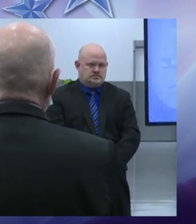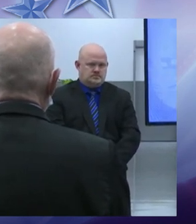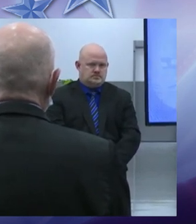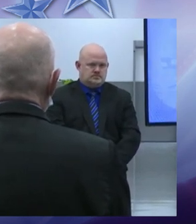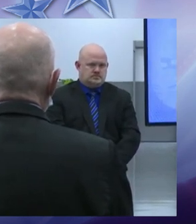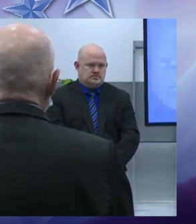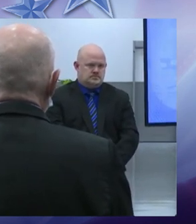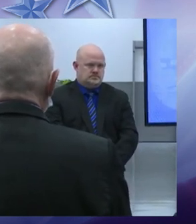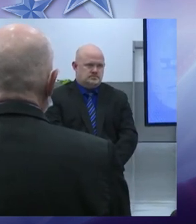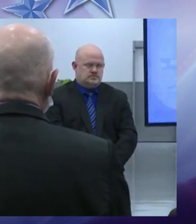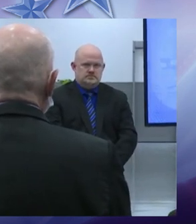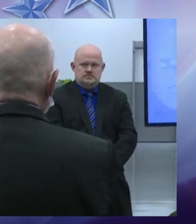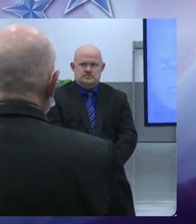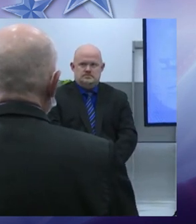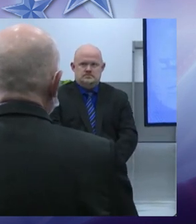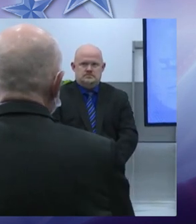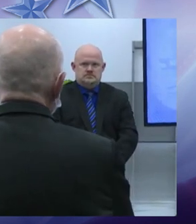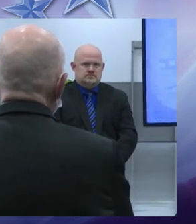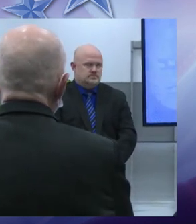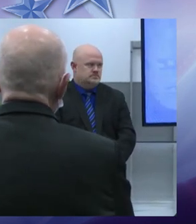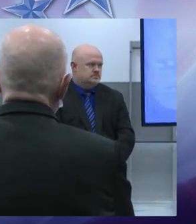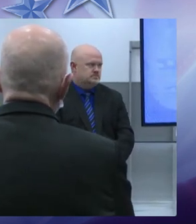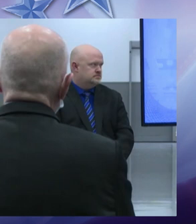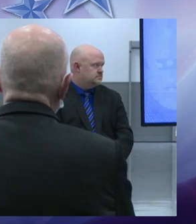Long Like in